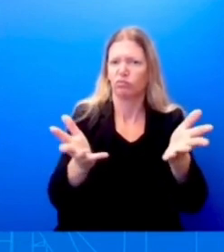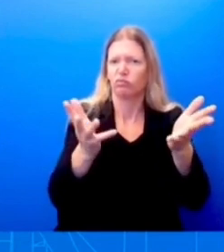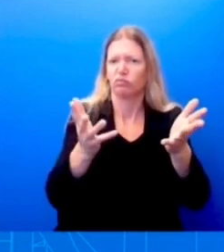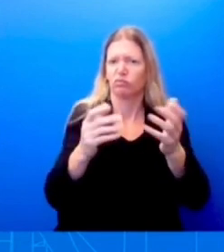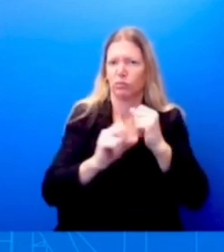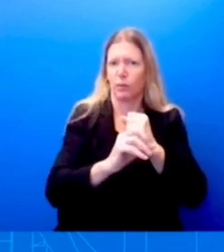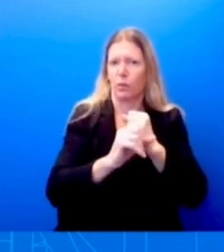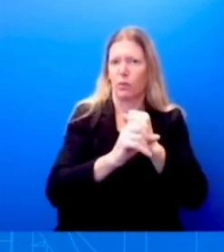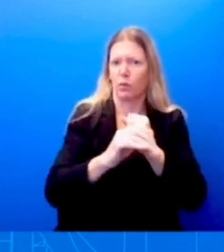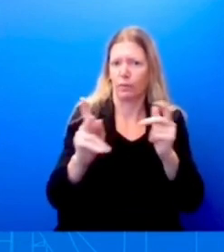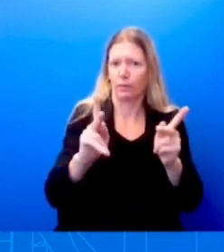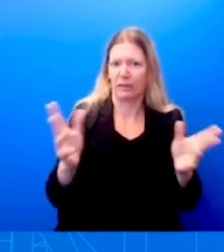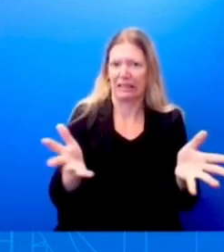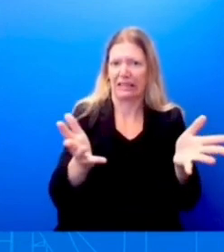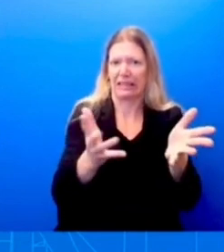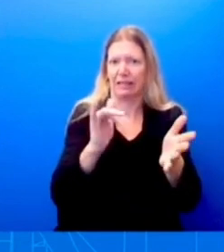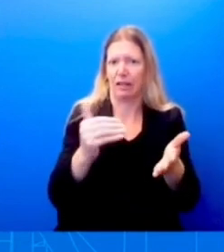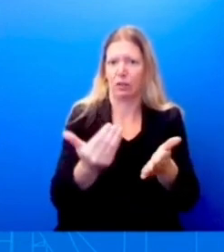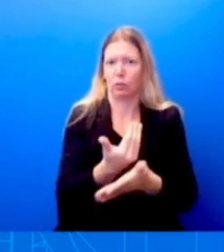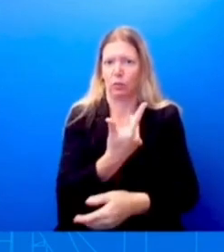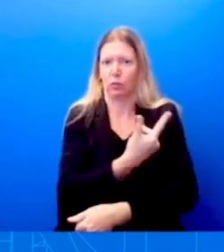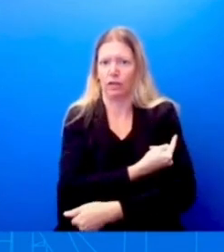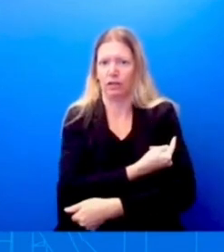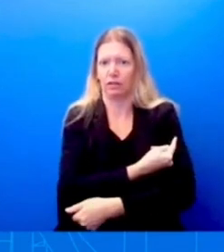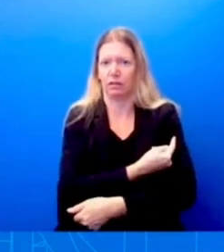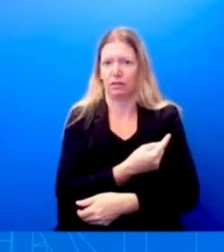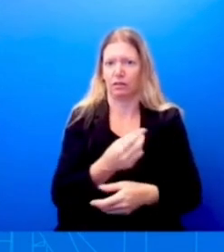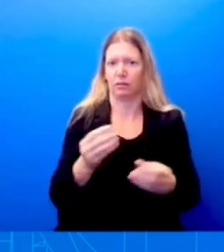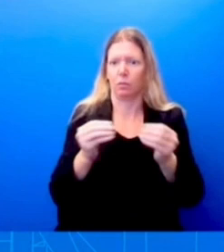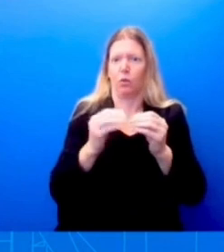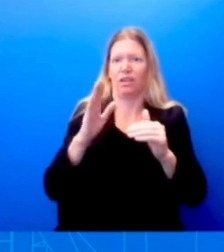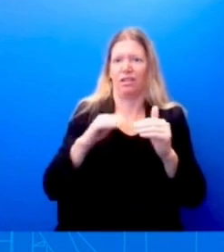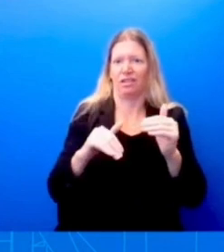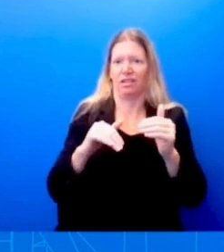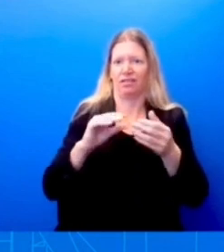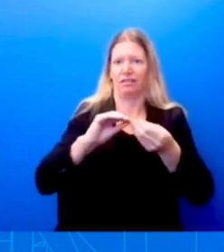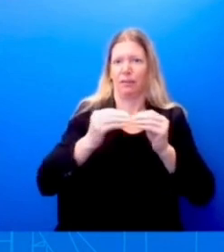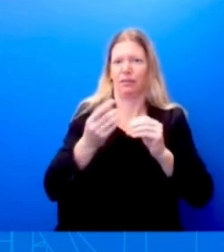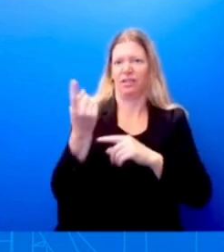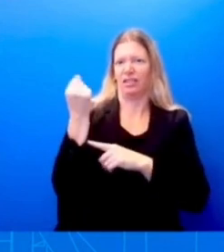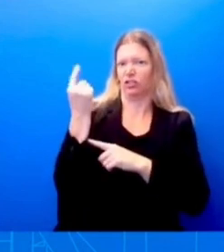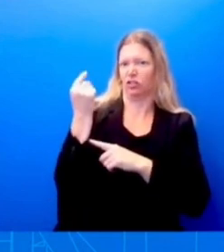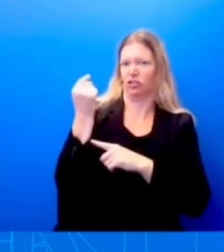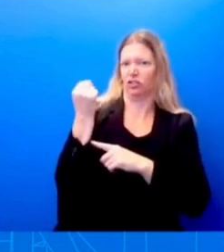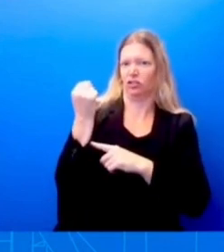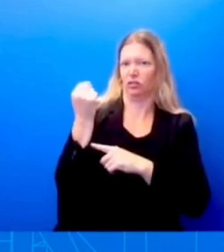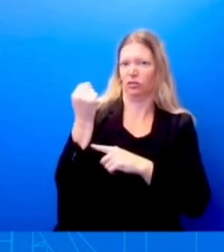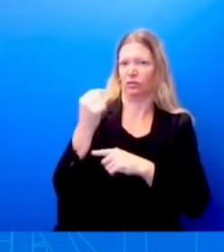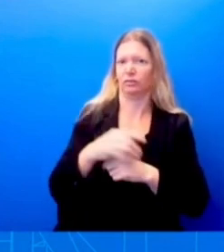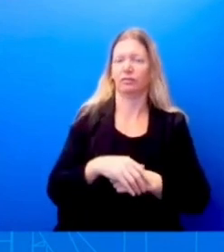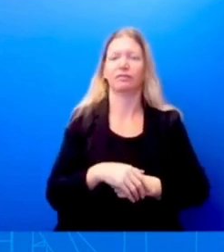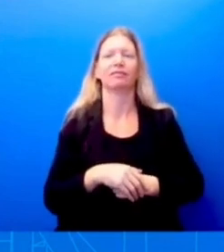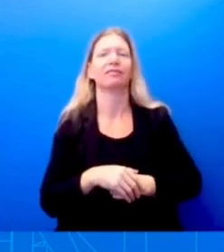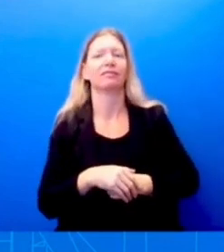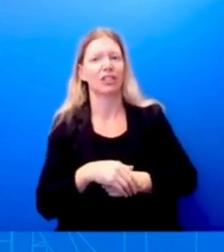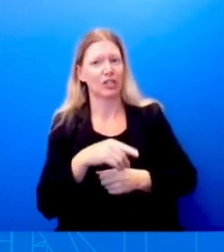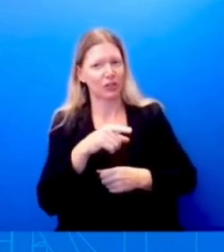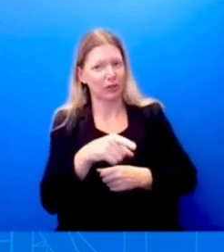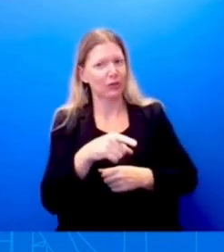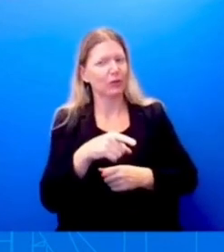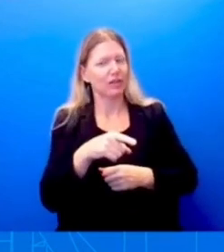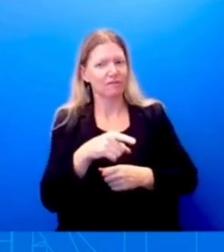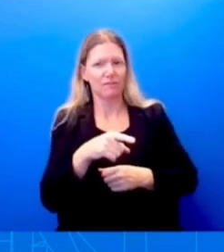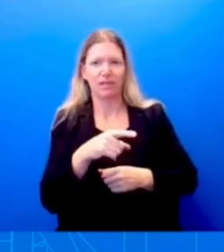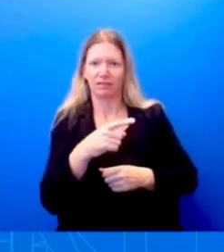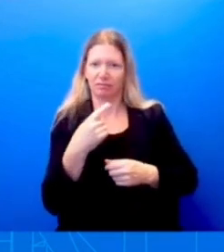people than last year to get that shot? As you know, Karen, this is an issue that you have followed very closely for the past two years. And you have known that this, this administration,